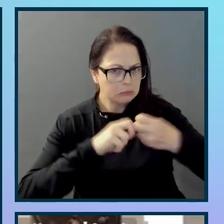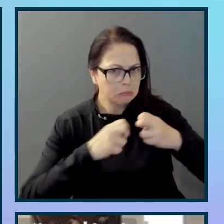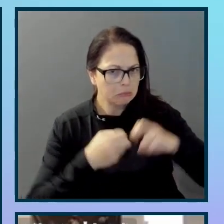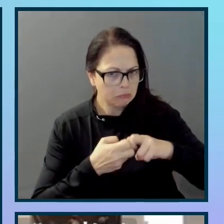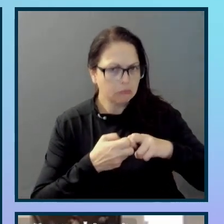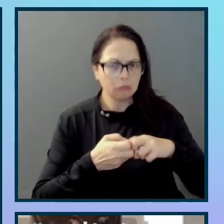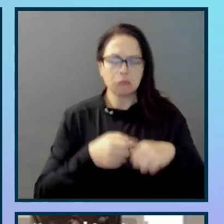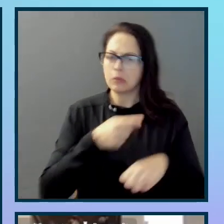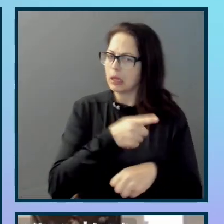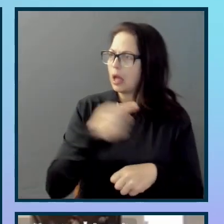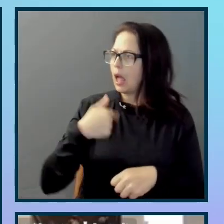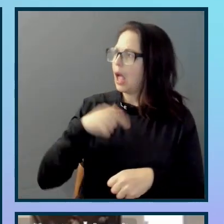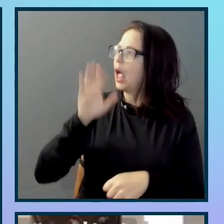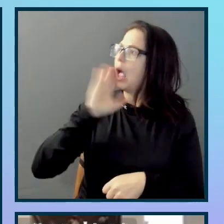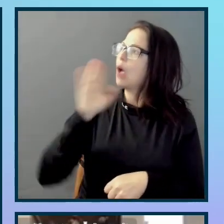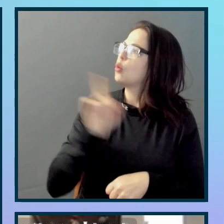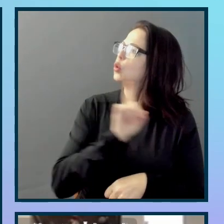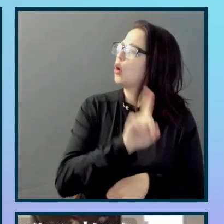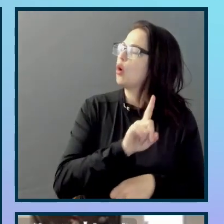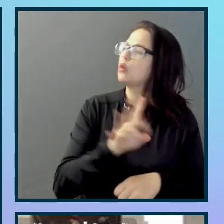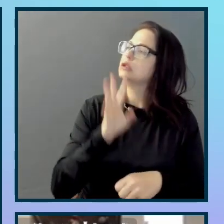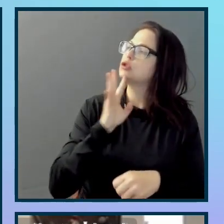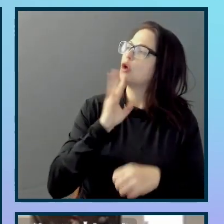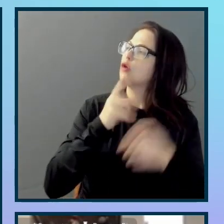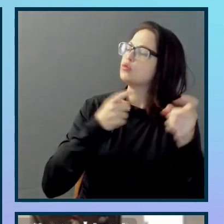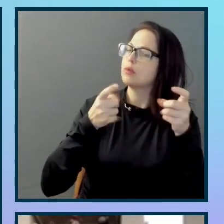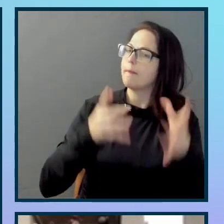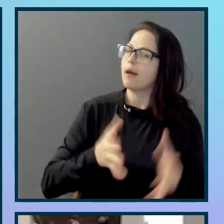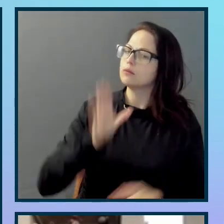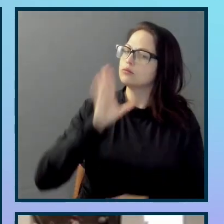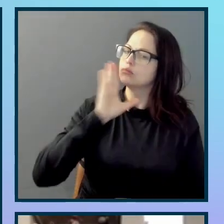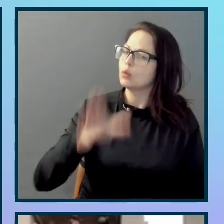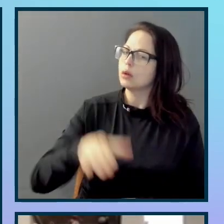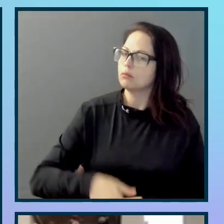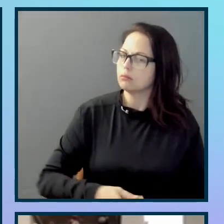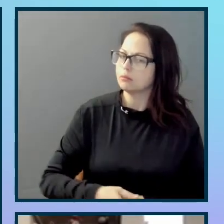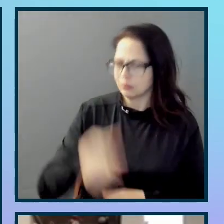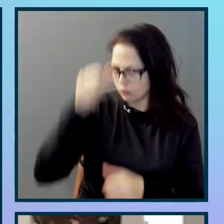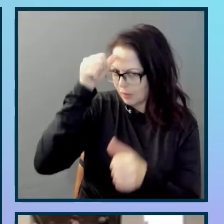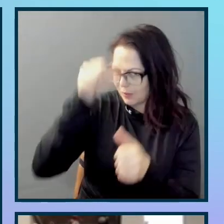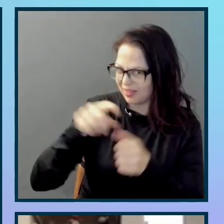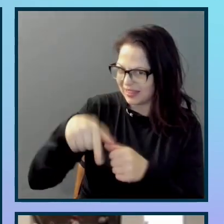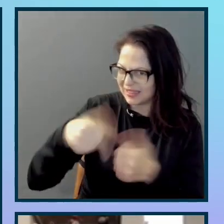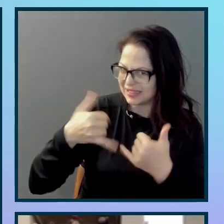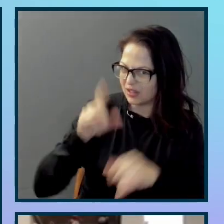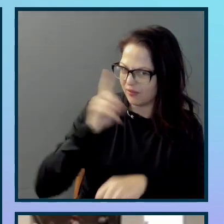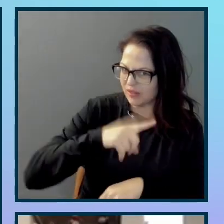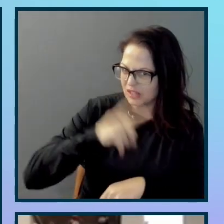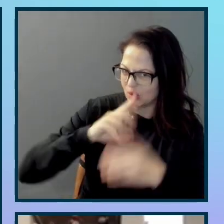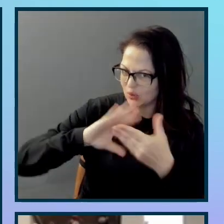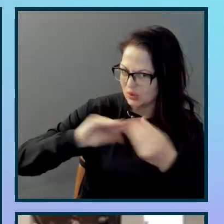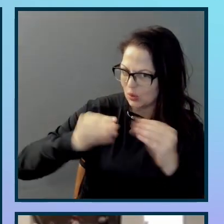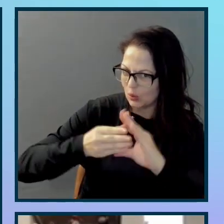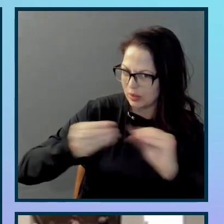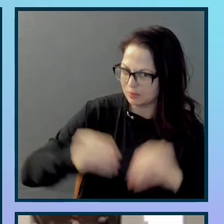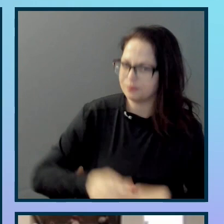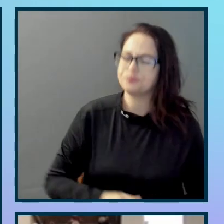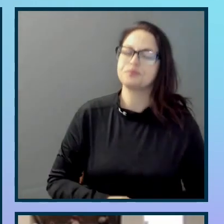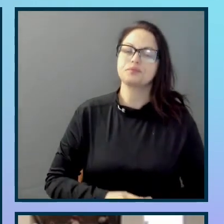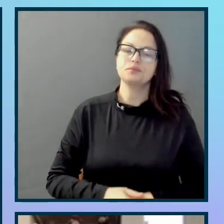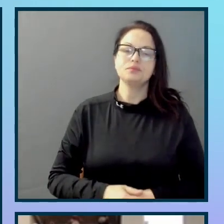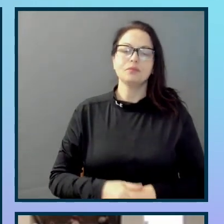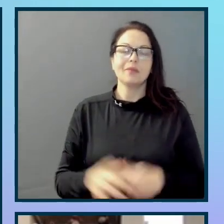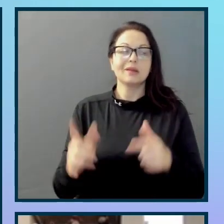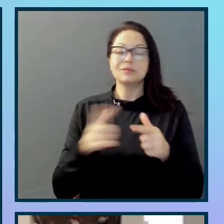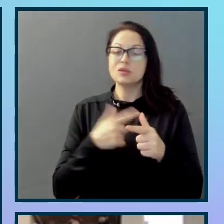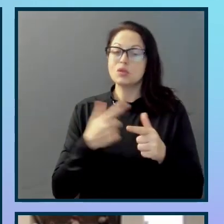to some managers, get some conversations going. I know, still fictional. Before you know it, an accessibility team has been created.